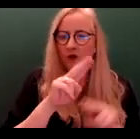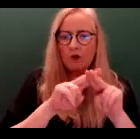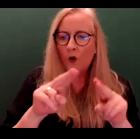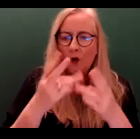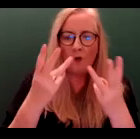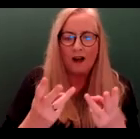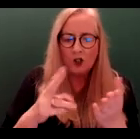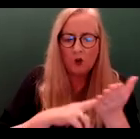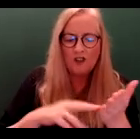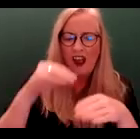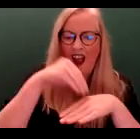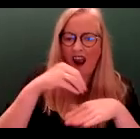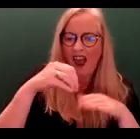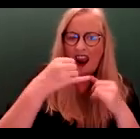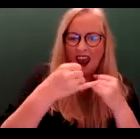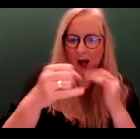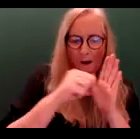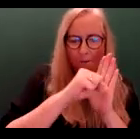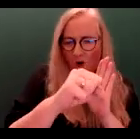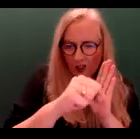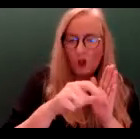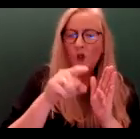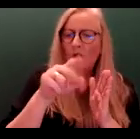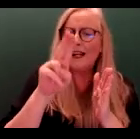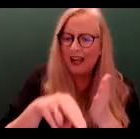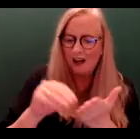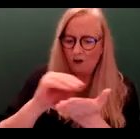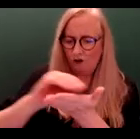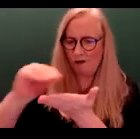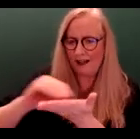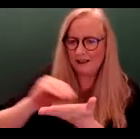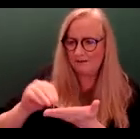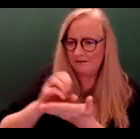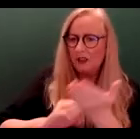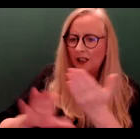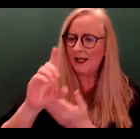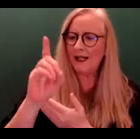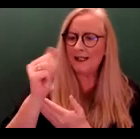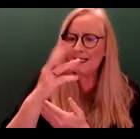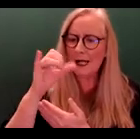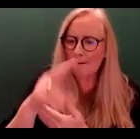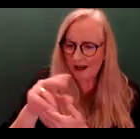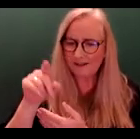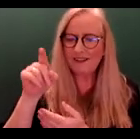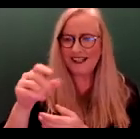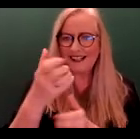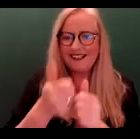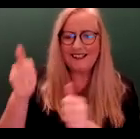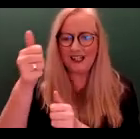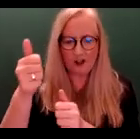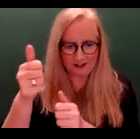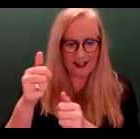the online portal, you can put your submission in writing to Damien Ginty, Senior Planner,